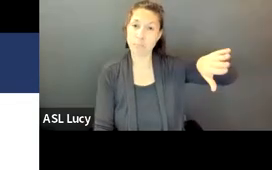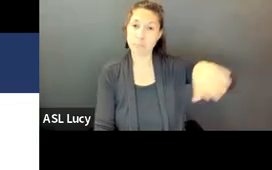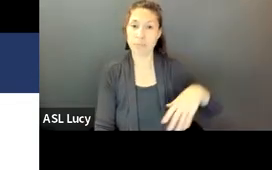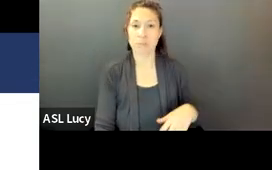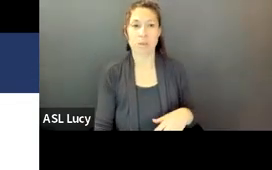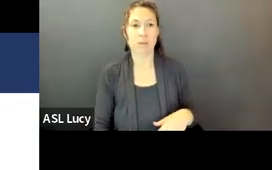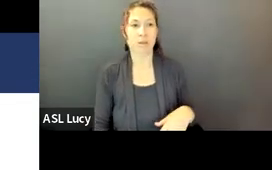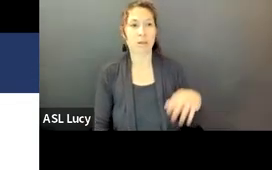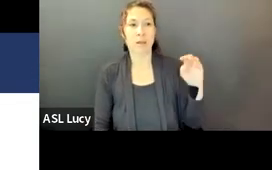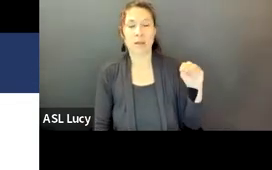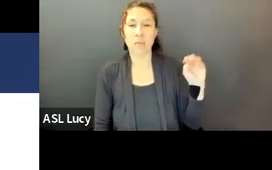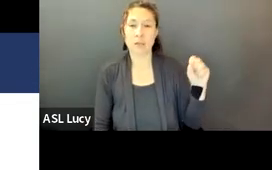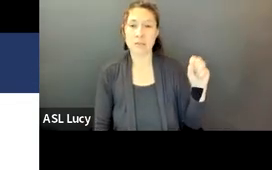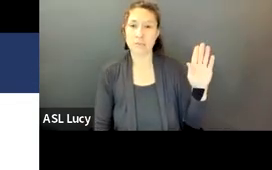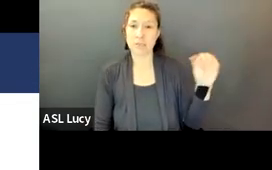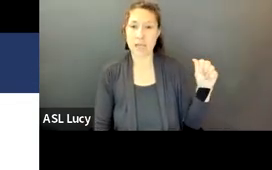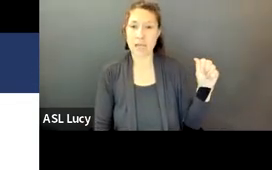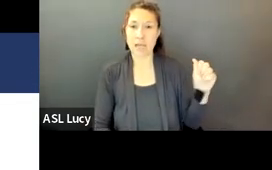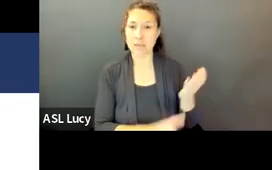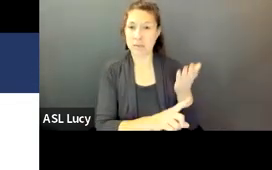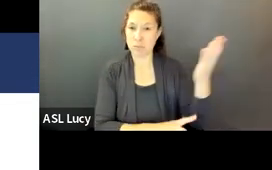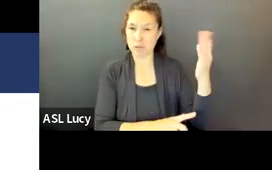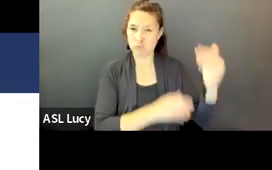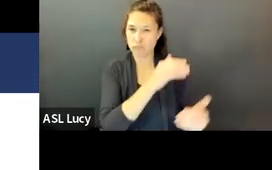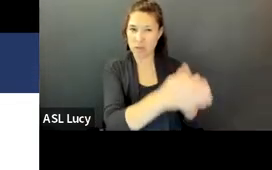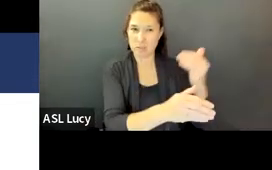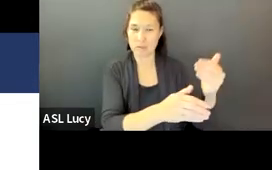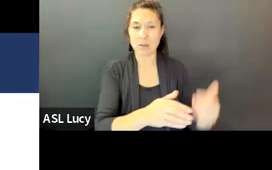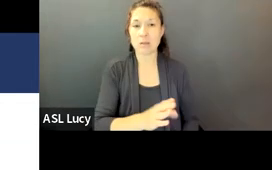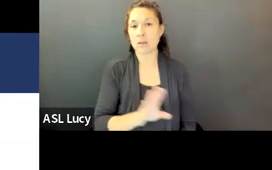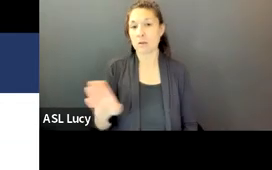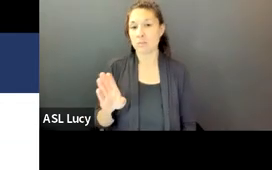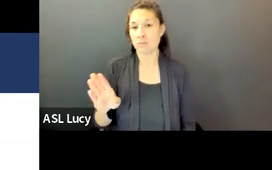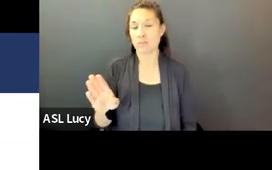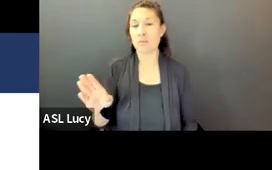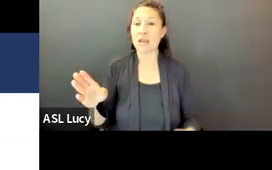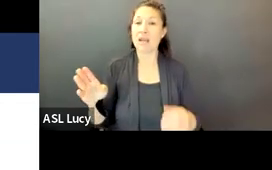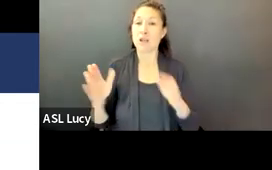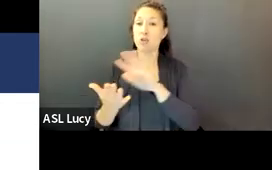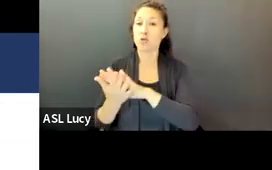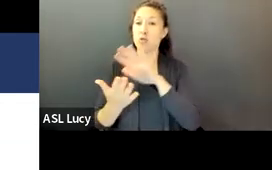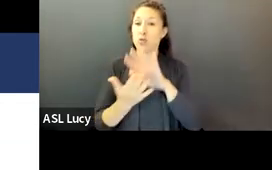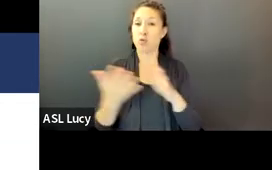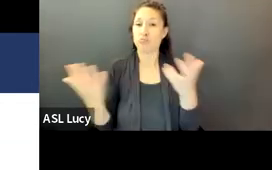MSBA submission, and on the right, you'll see the steps for the proposed Shaw-Taylor merger.